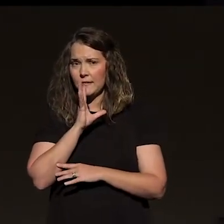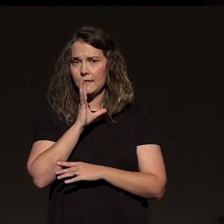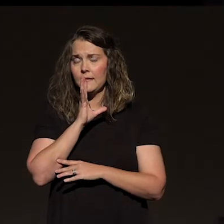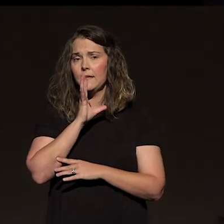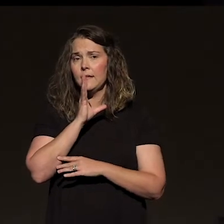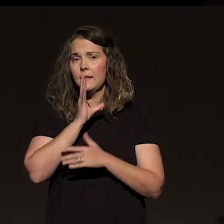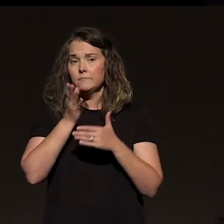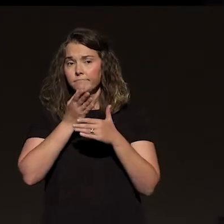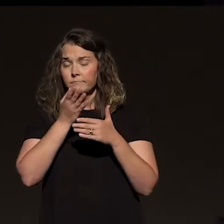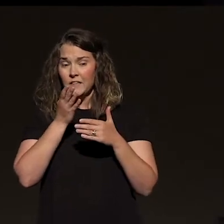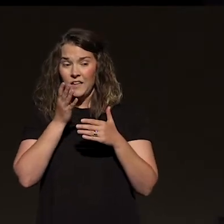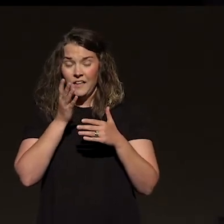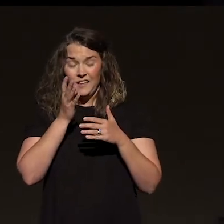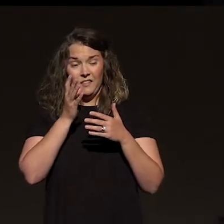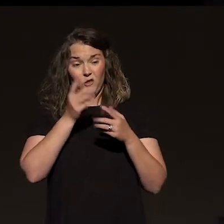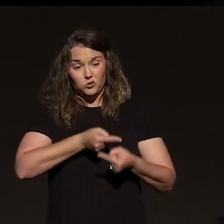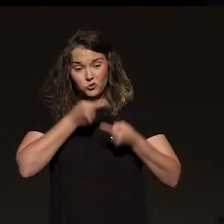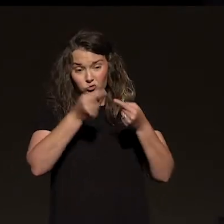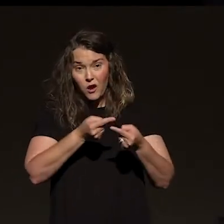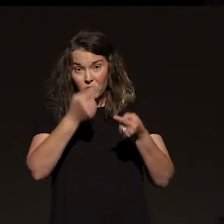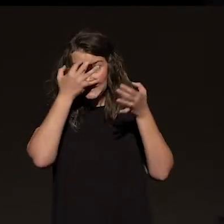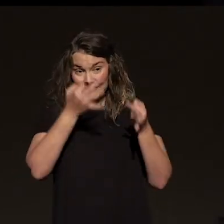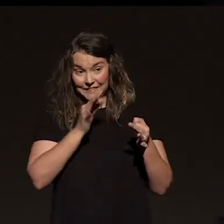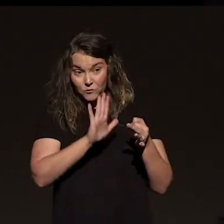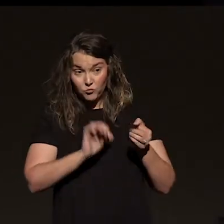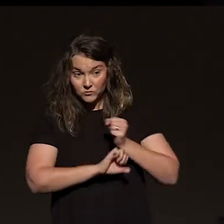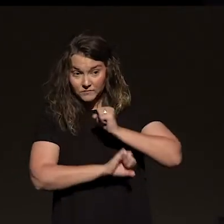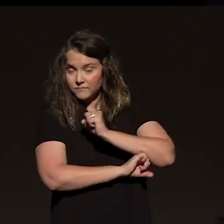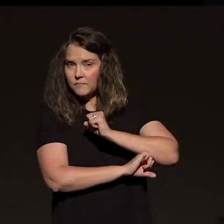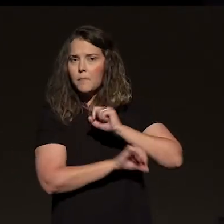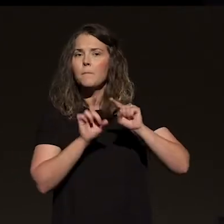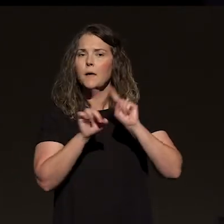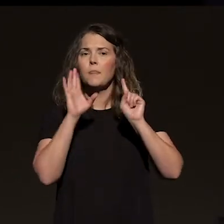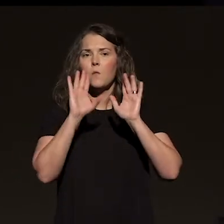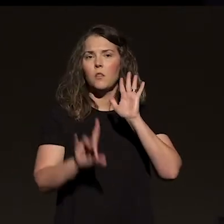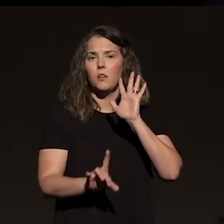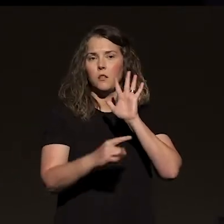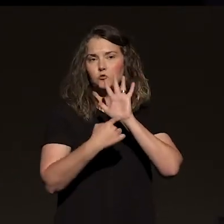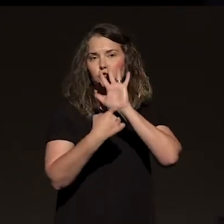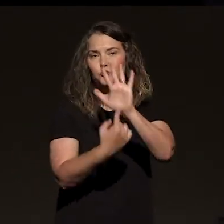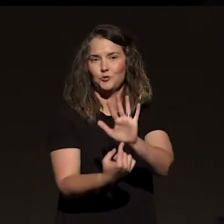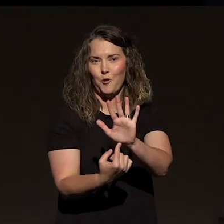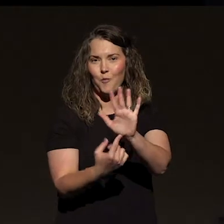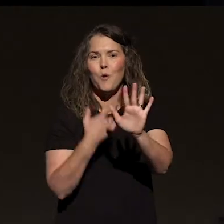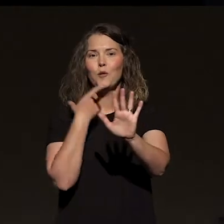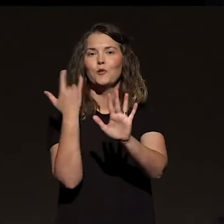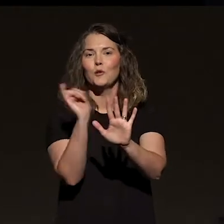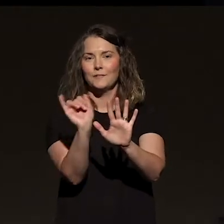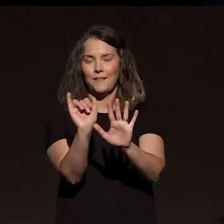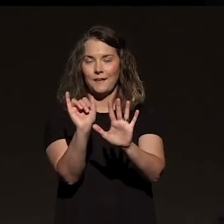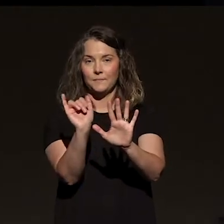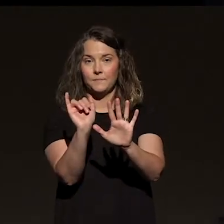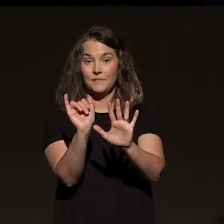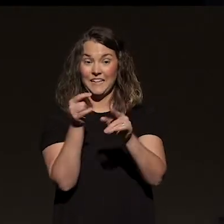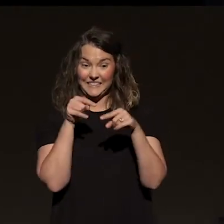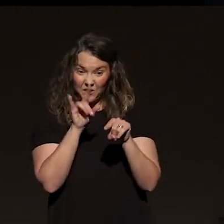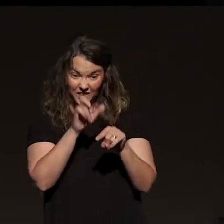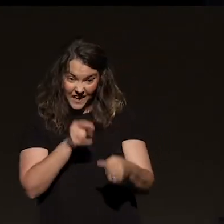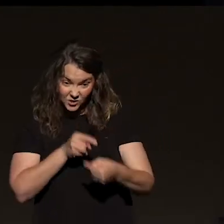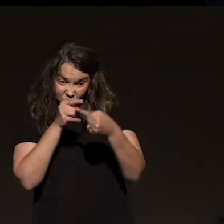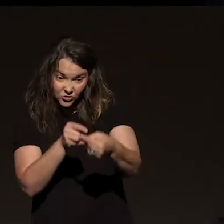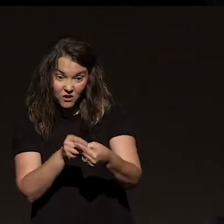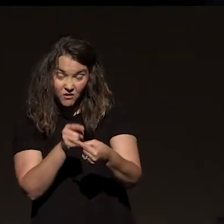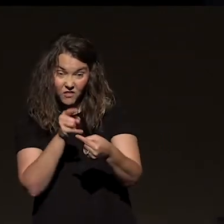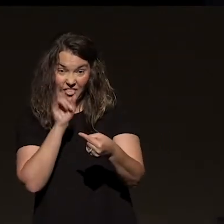Storms don't determine your foundation, but they do reveal it. In other words, in the storm is not the time to try to build your